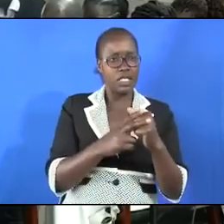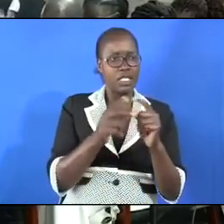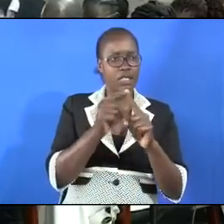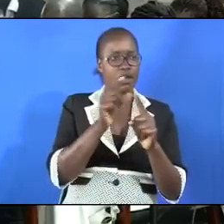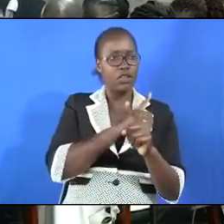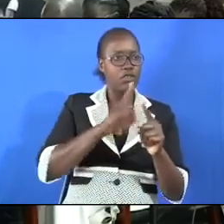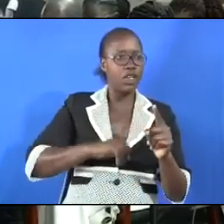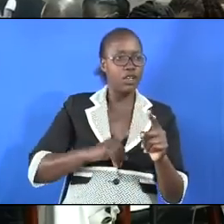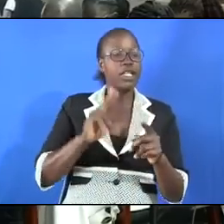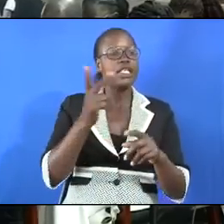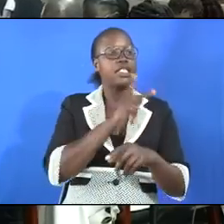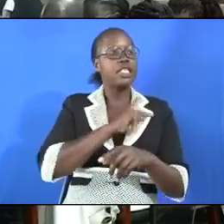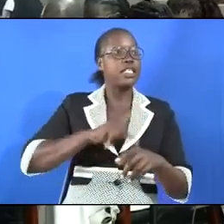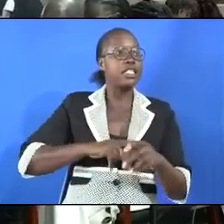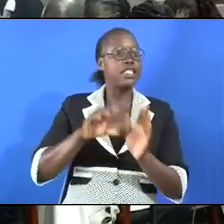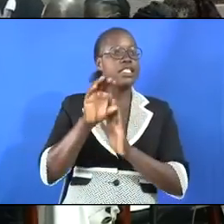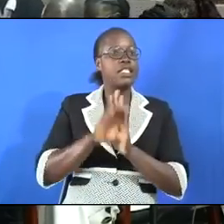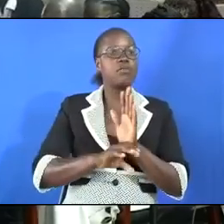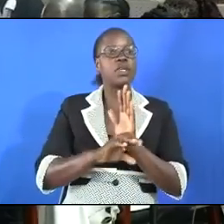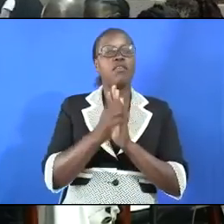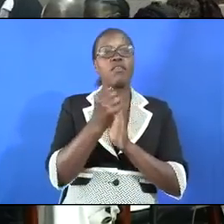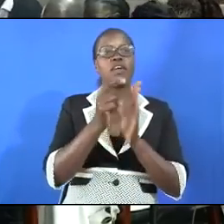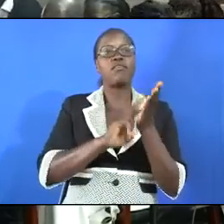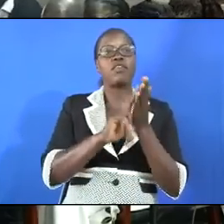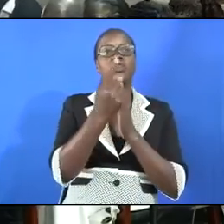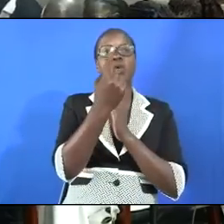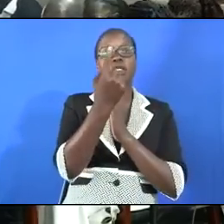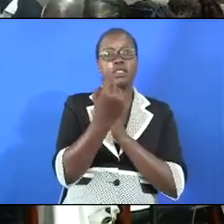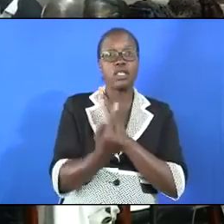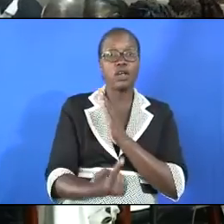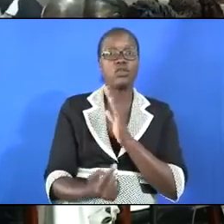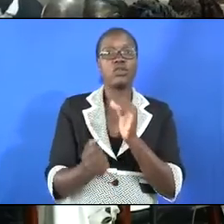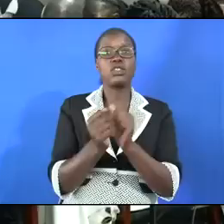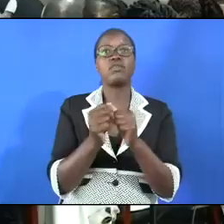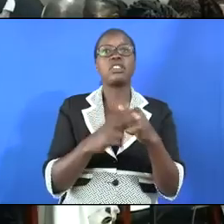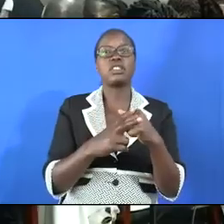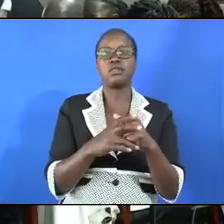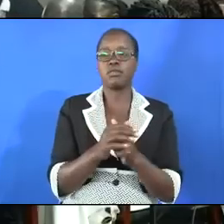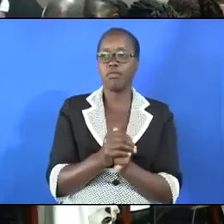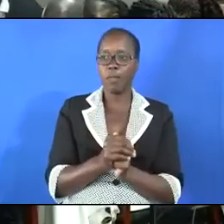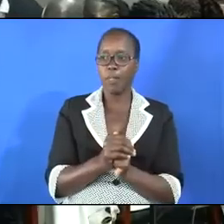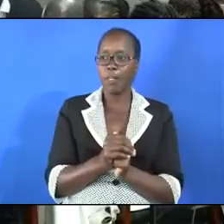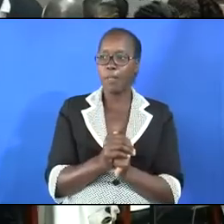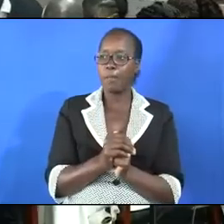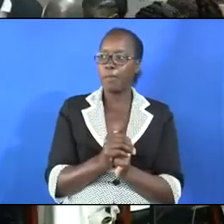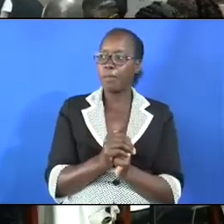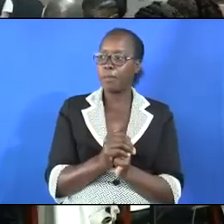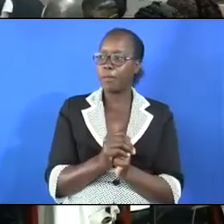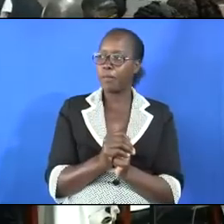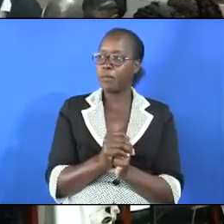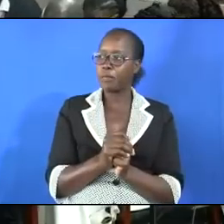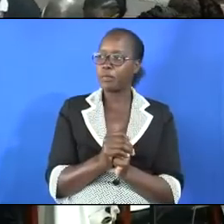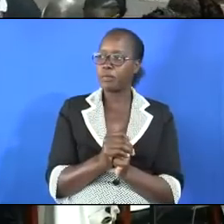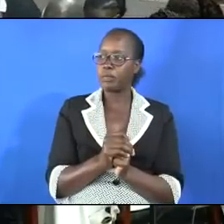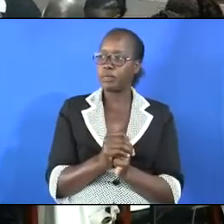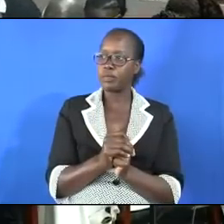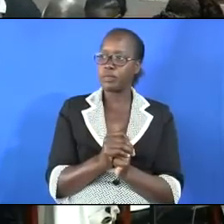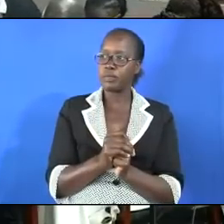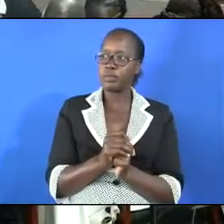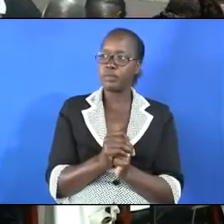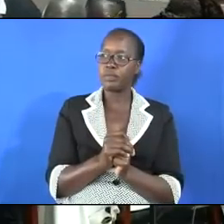Lord says, 2 Kings, verse 1 to 2 Kings, chapter 5, verse 1 to 17.